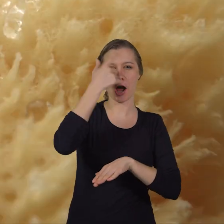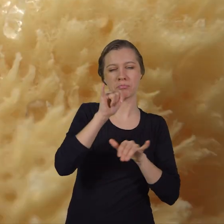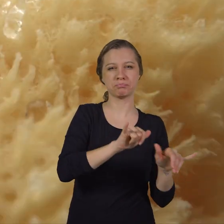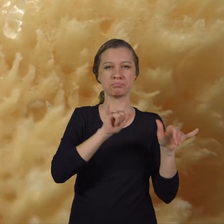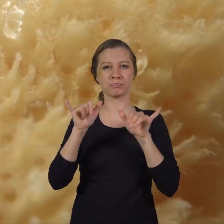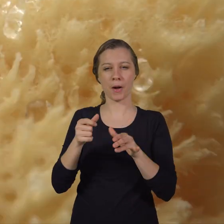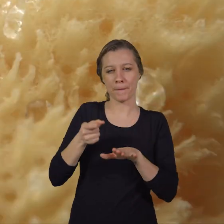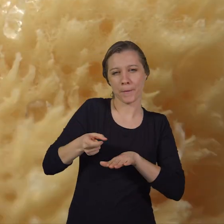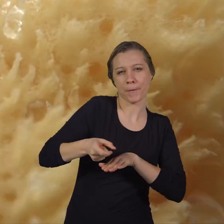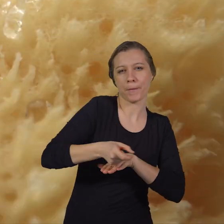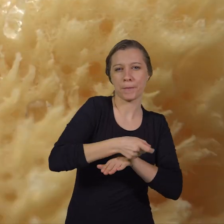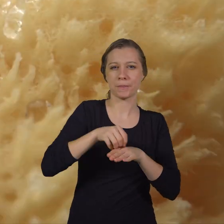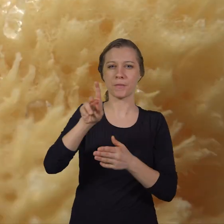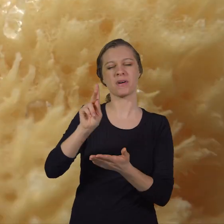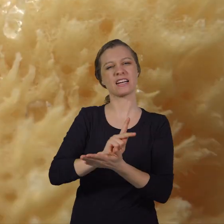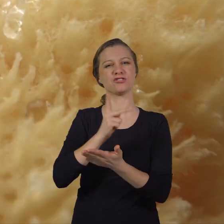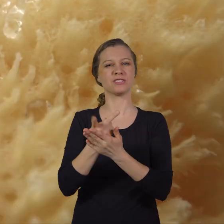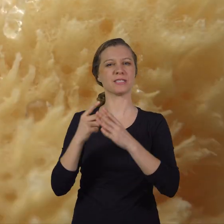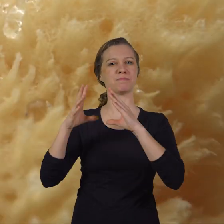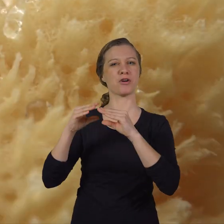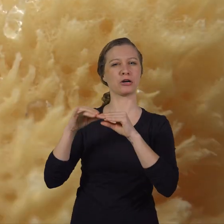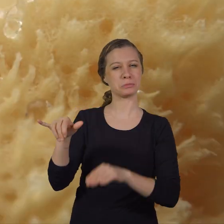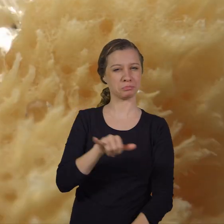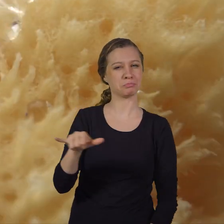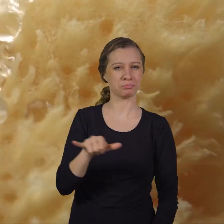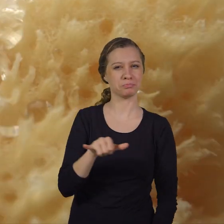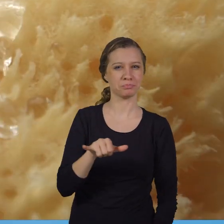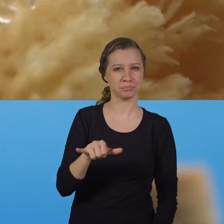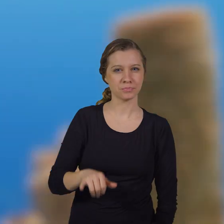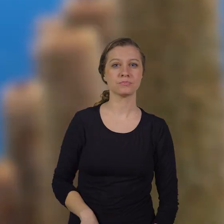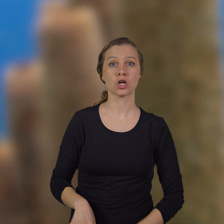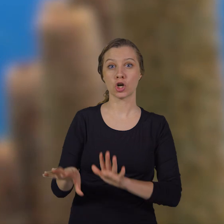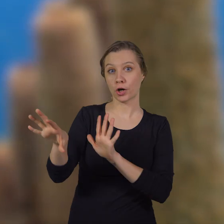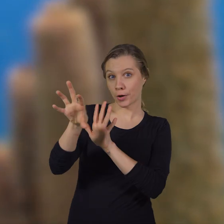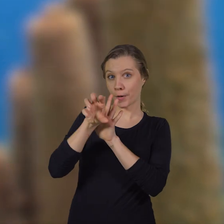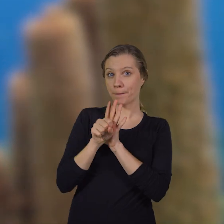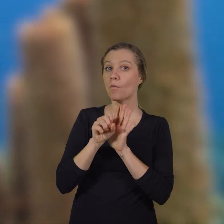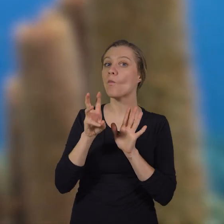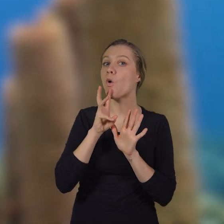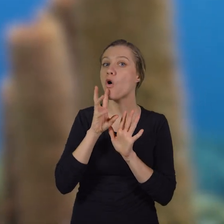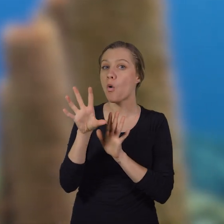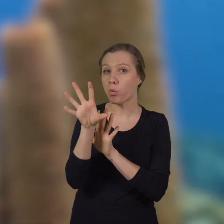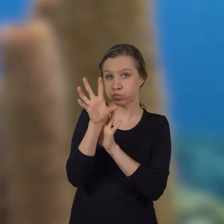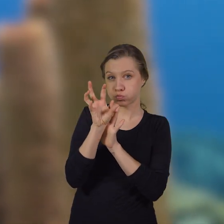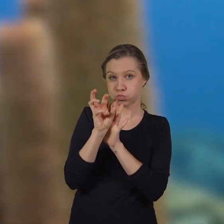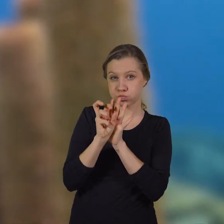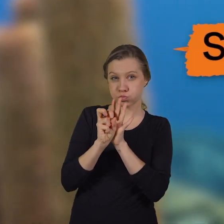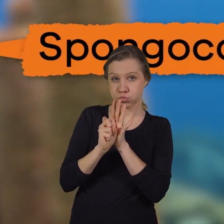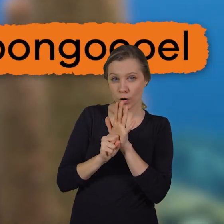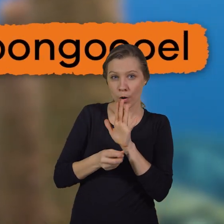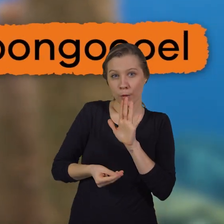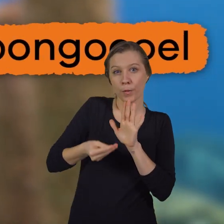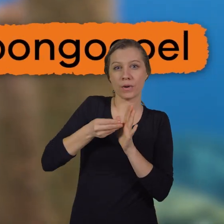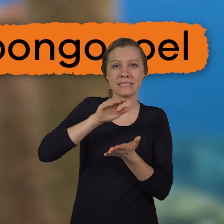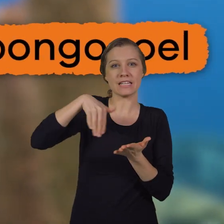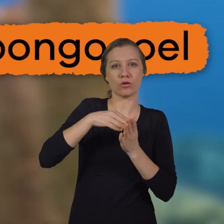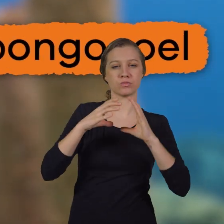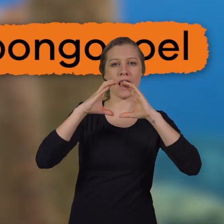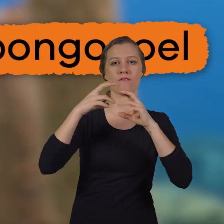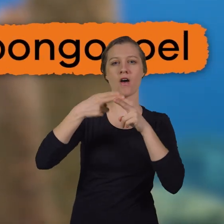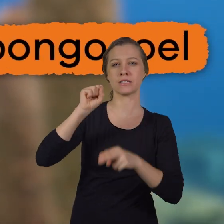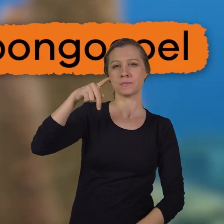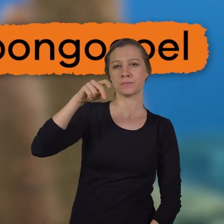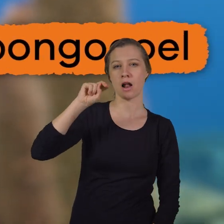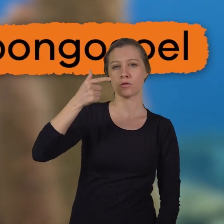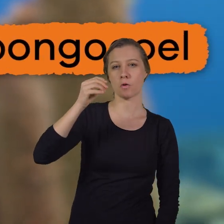pores kind of look like the pores in your average kitchen sponge. They draw in water, which then moves to a central